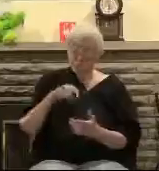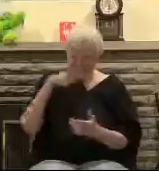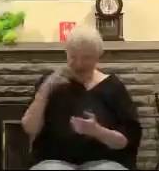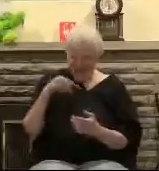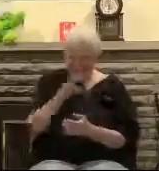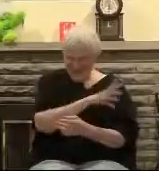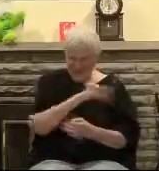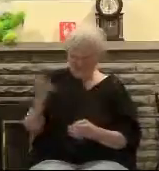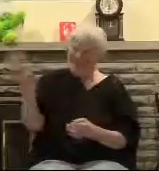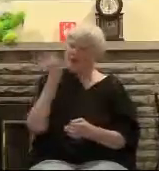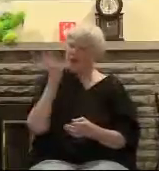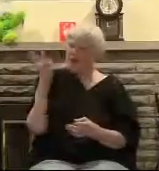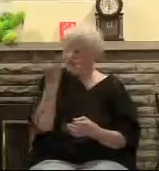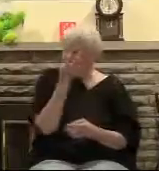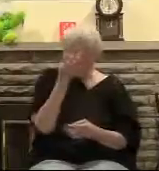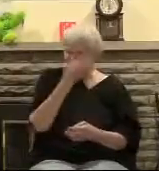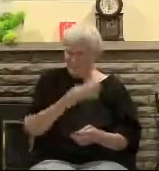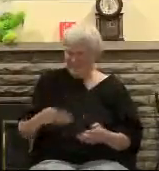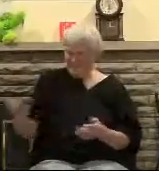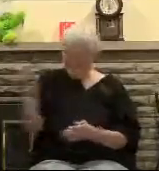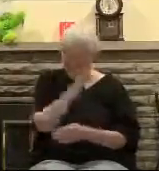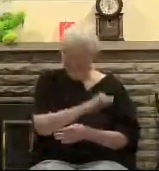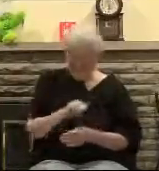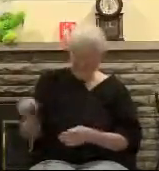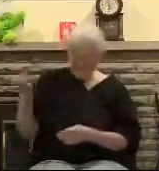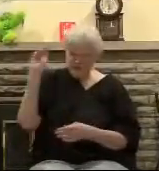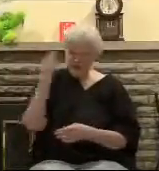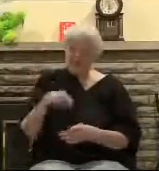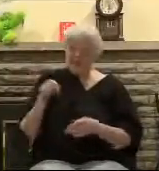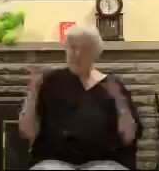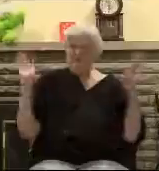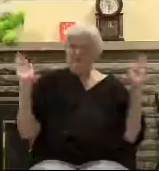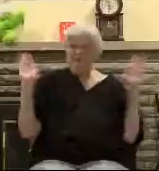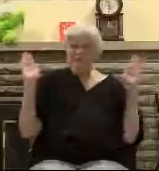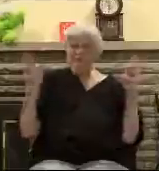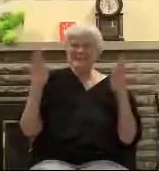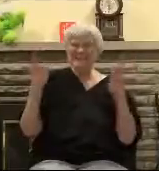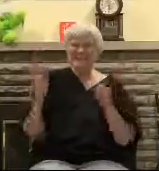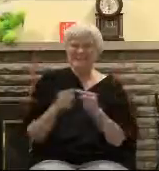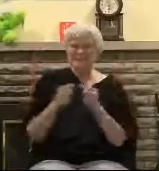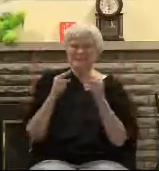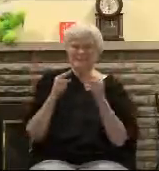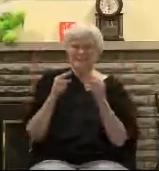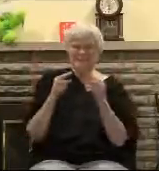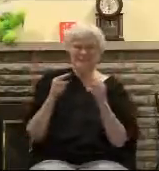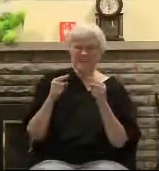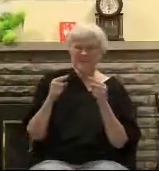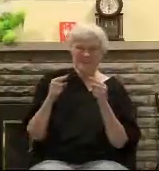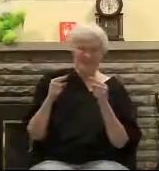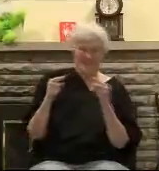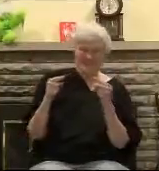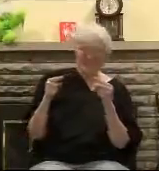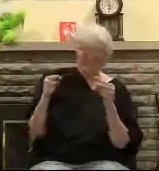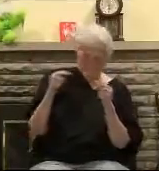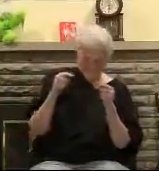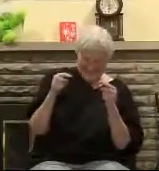And so many of them really just ignore it But like any other historical event there's a date Nisan 14